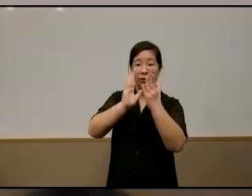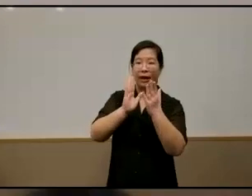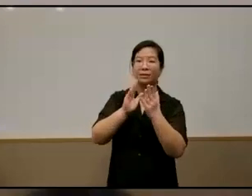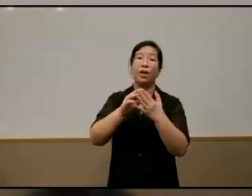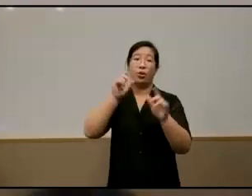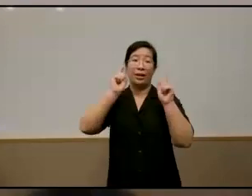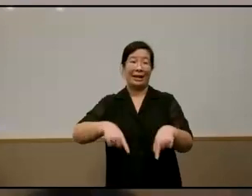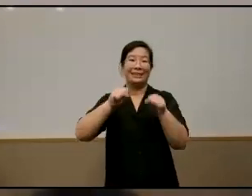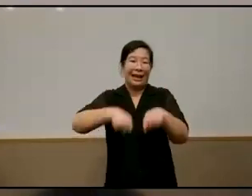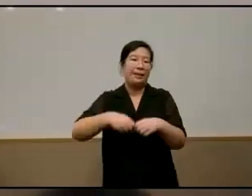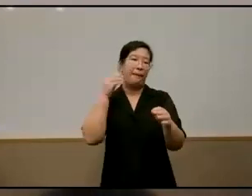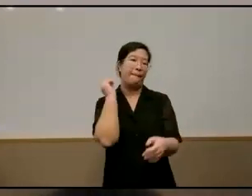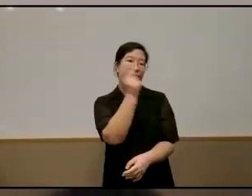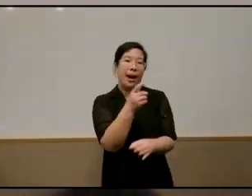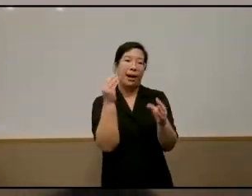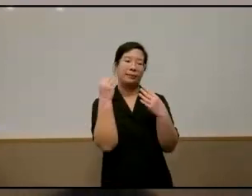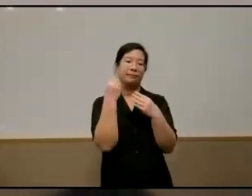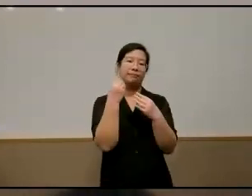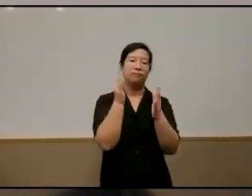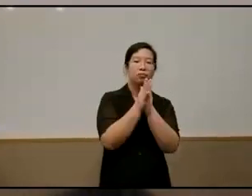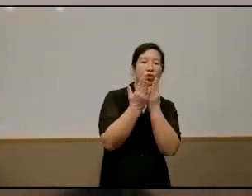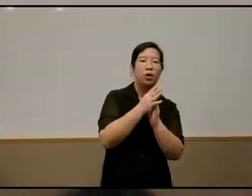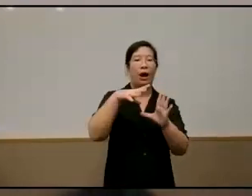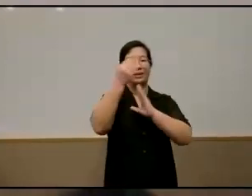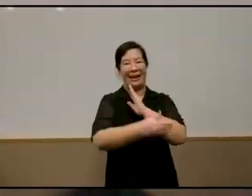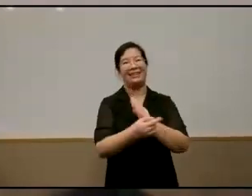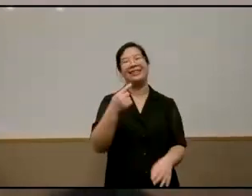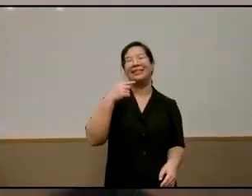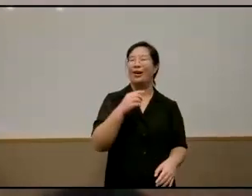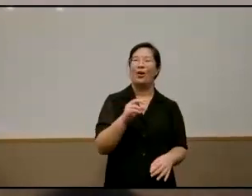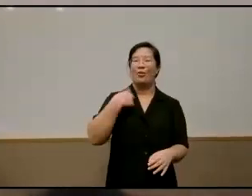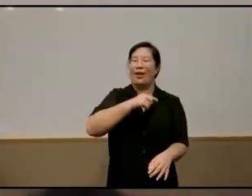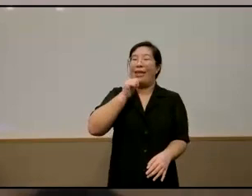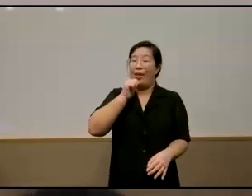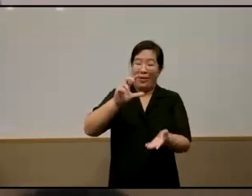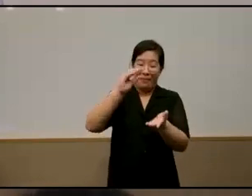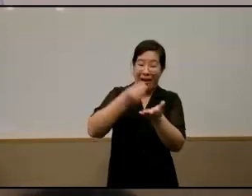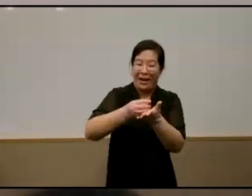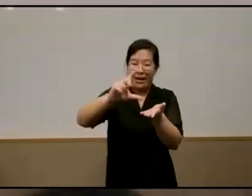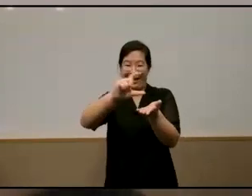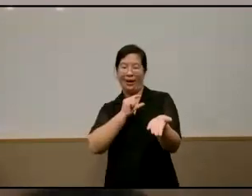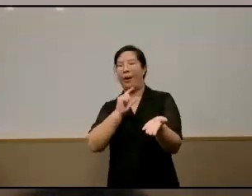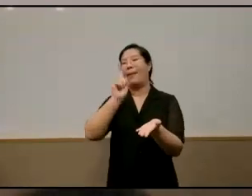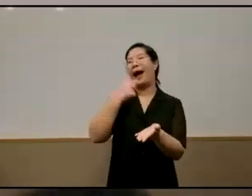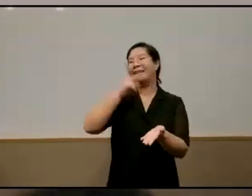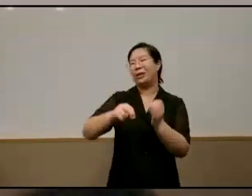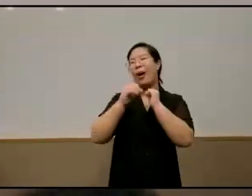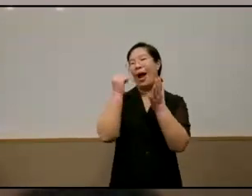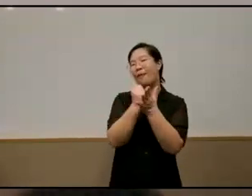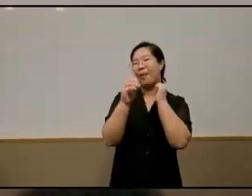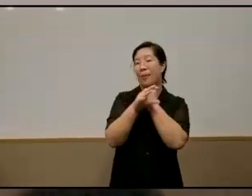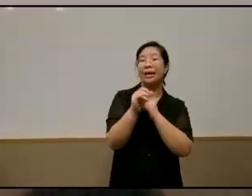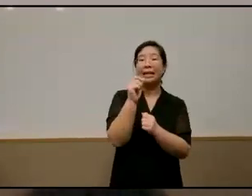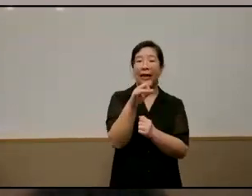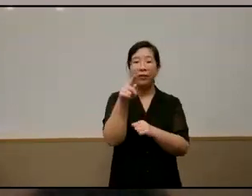for sale outside hip foundation gets no royalties from it but i need to do some promotion but ladies and gentlemen i think it's a fantastic read if you